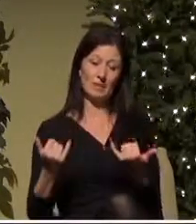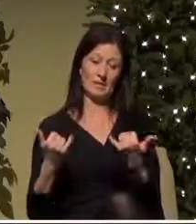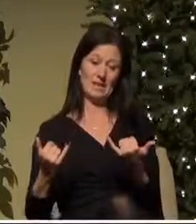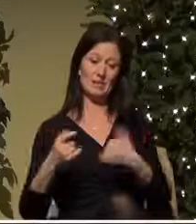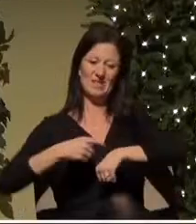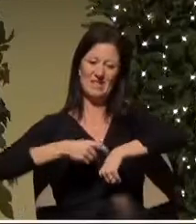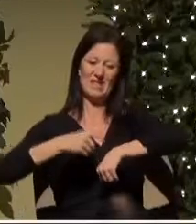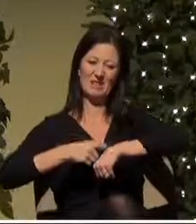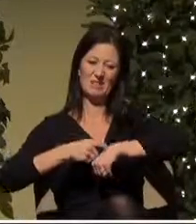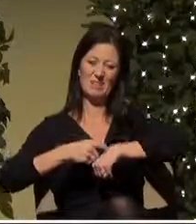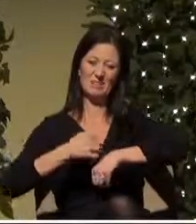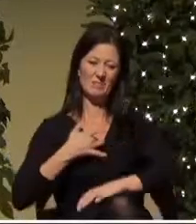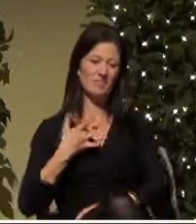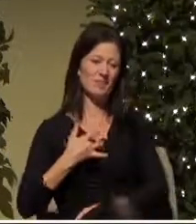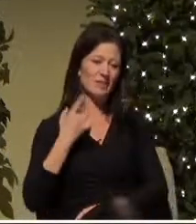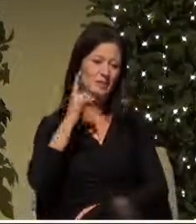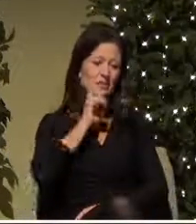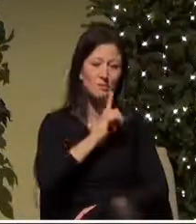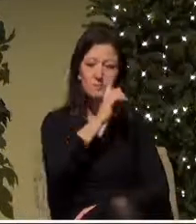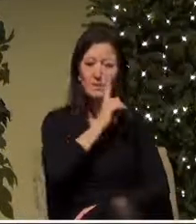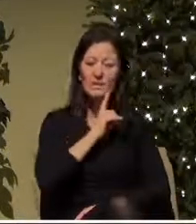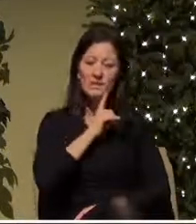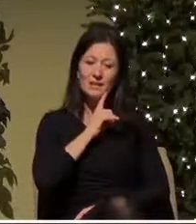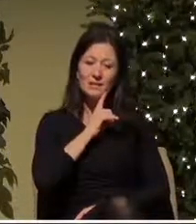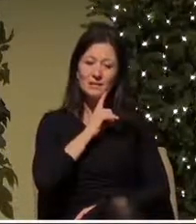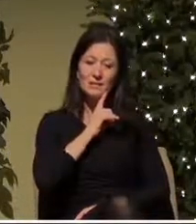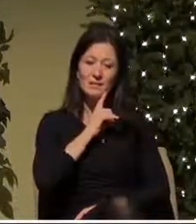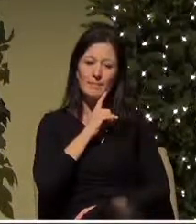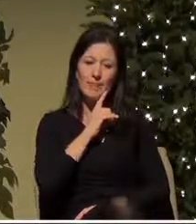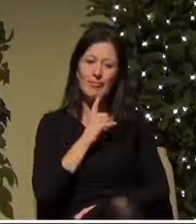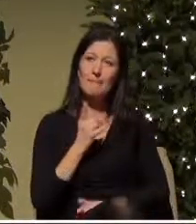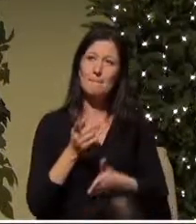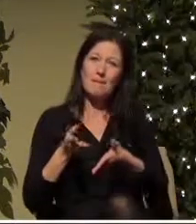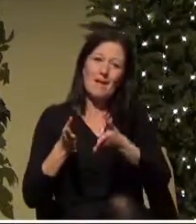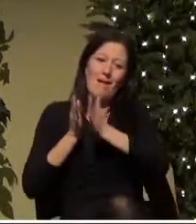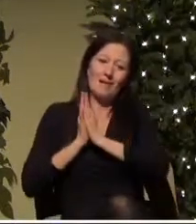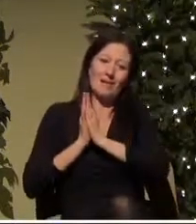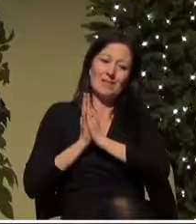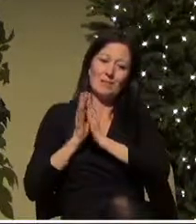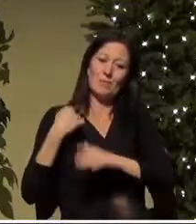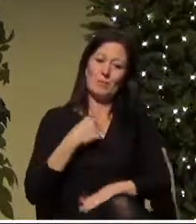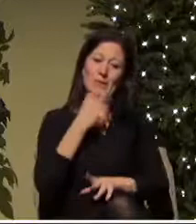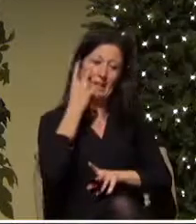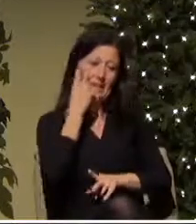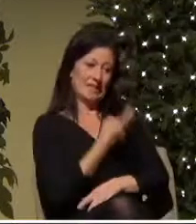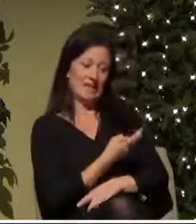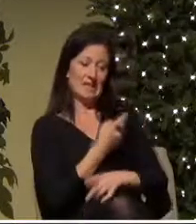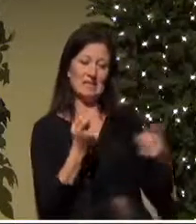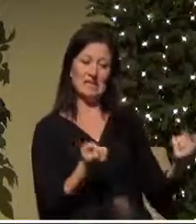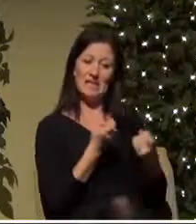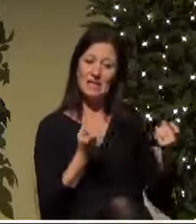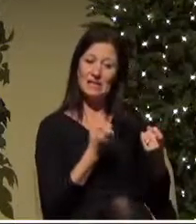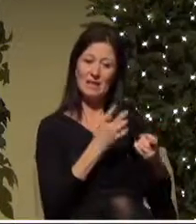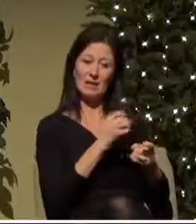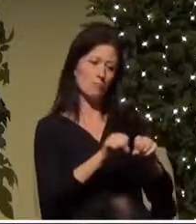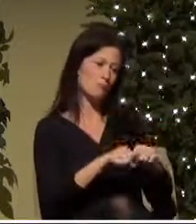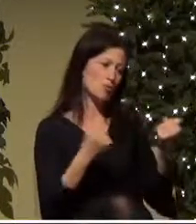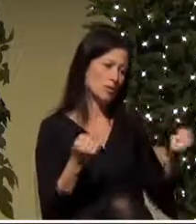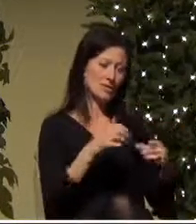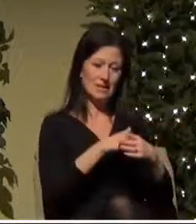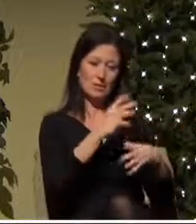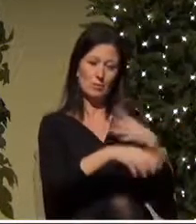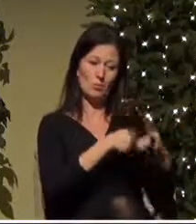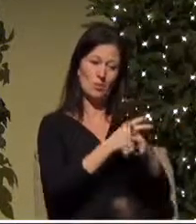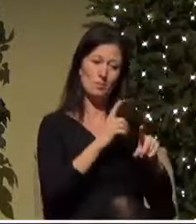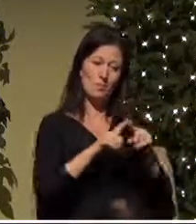we feel some of the loneliness that it would allow us to see the sin and brokenness of the world but more than that it would allow us to see the heights of your